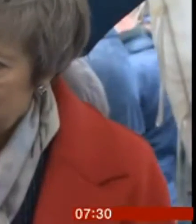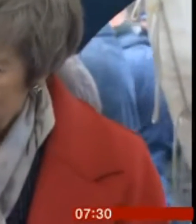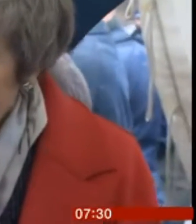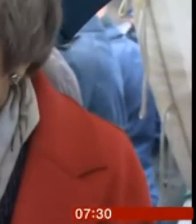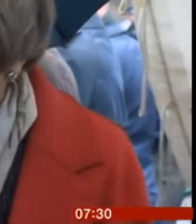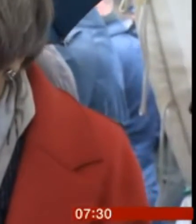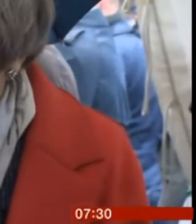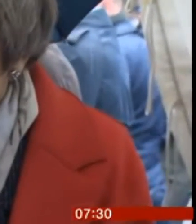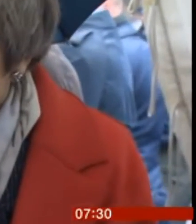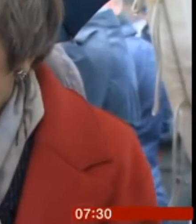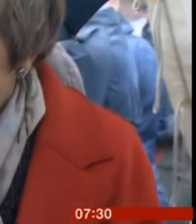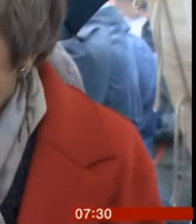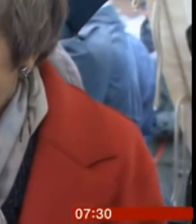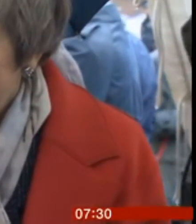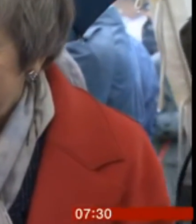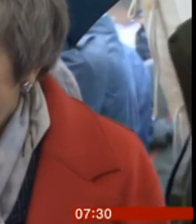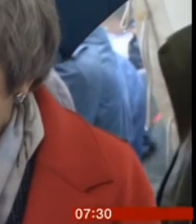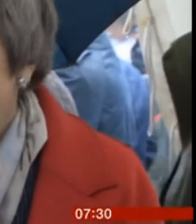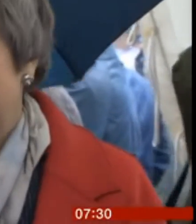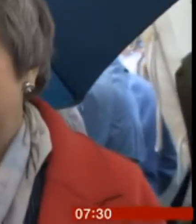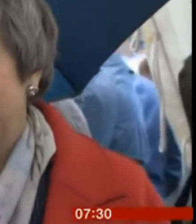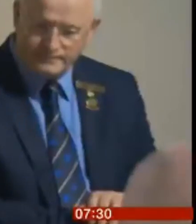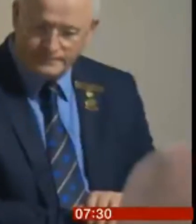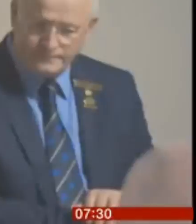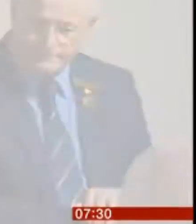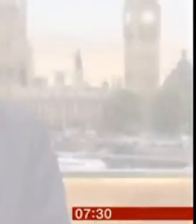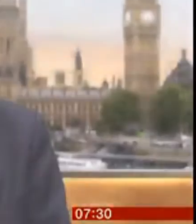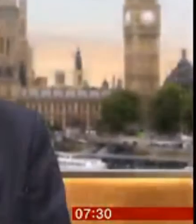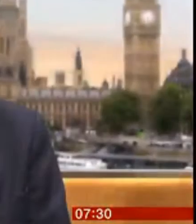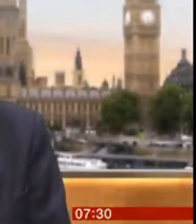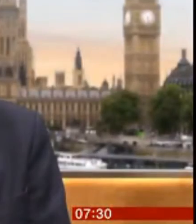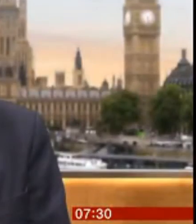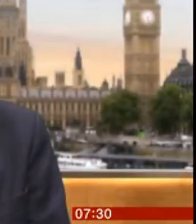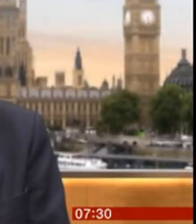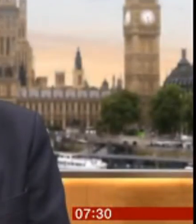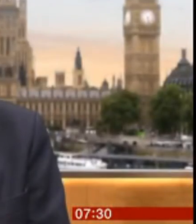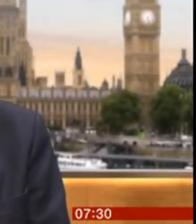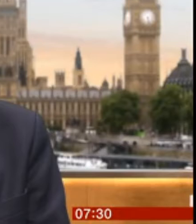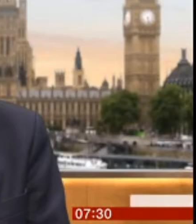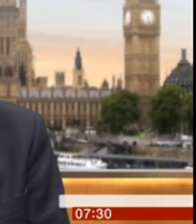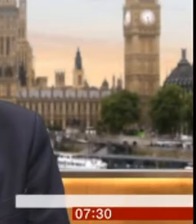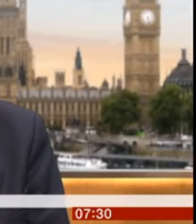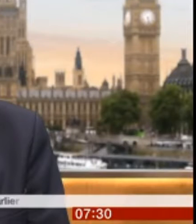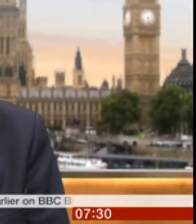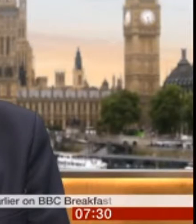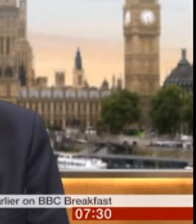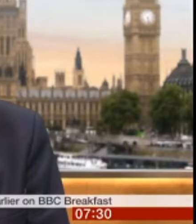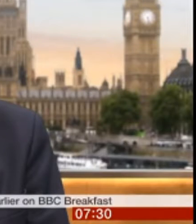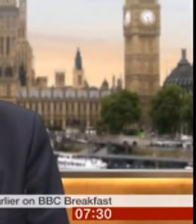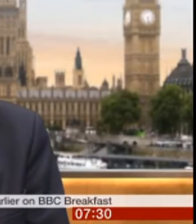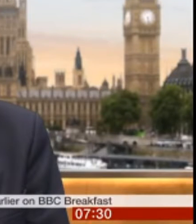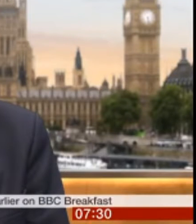argue the case for the deal that she's negotiated with Brussels. Well if the only consideration